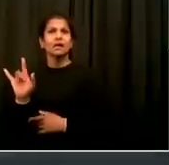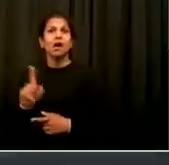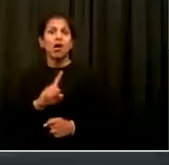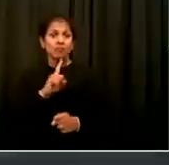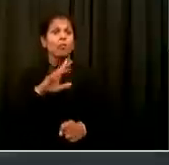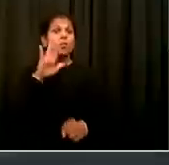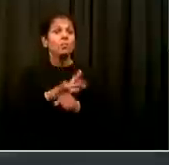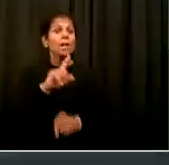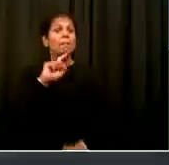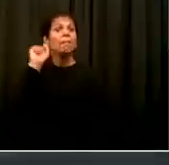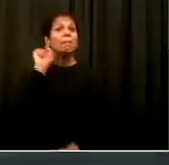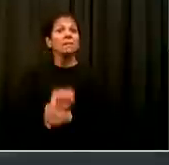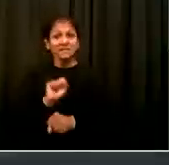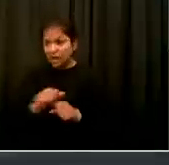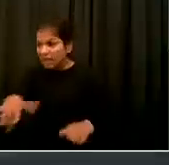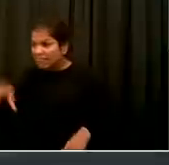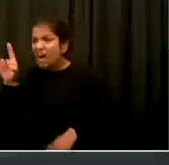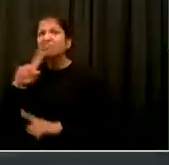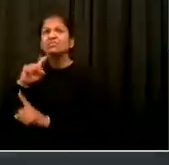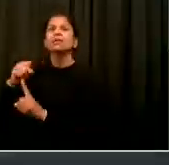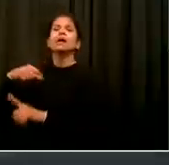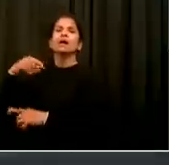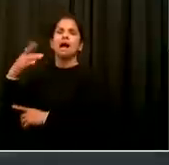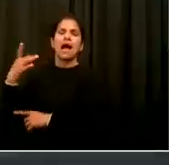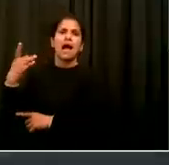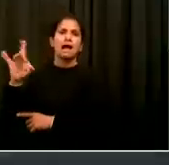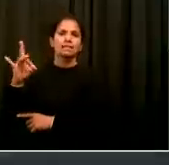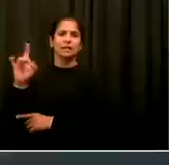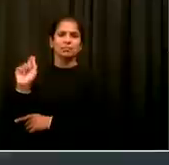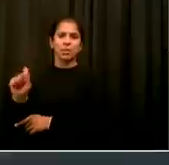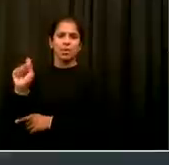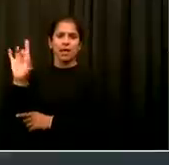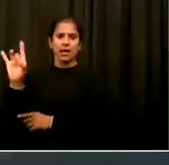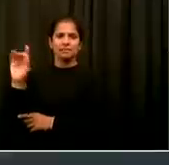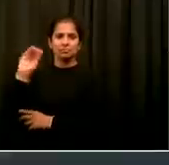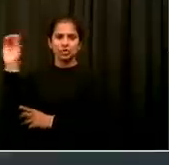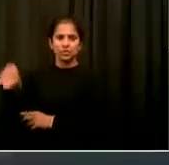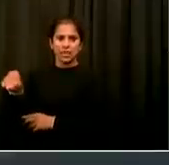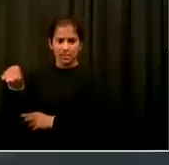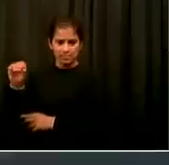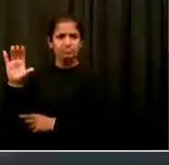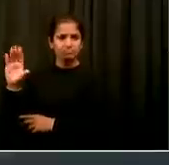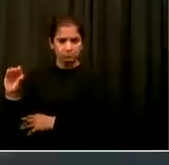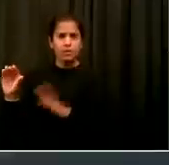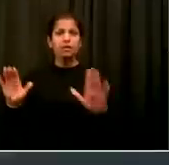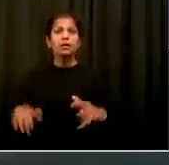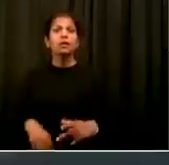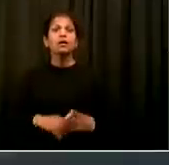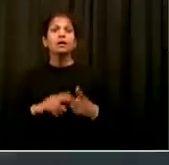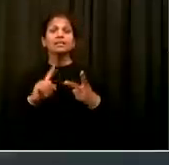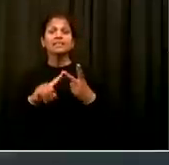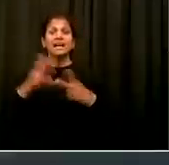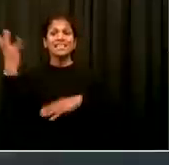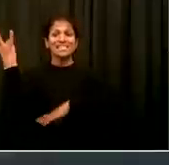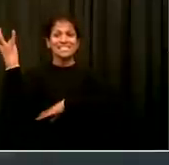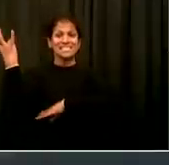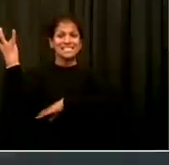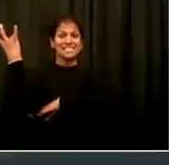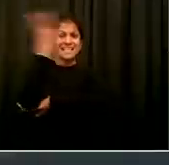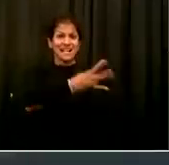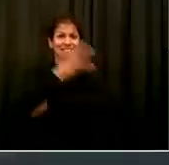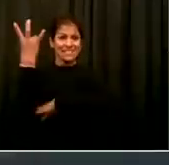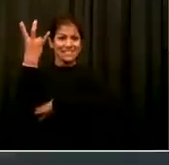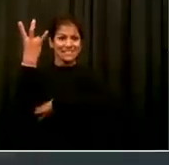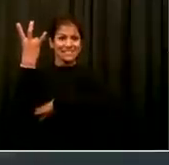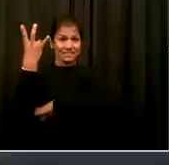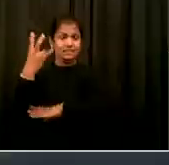of 18.6%. Number two, new reported cases on a seven-day average. Threshold, 550 cases.